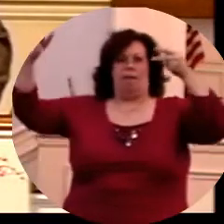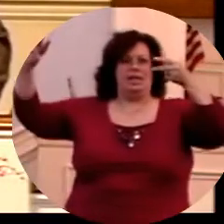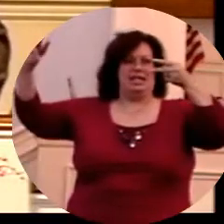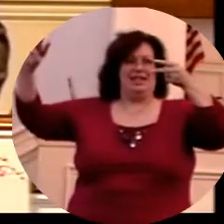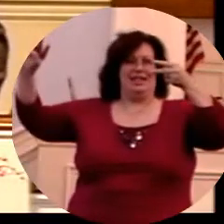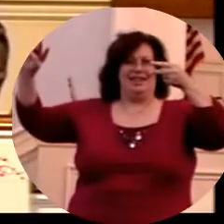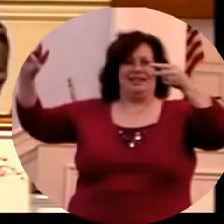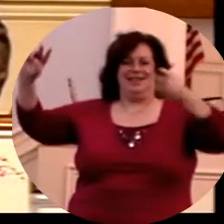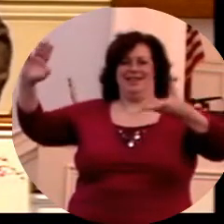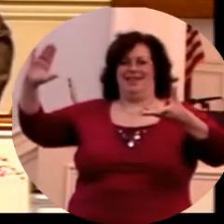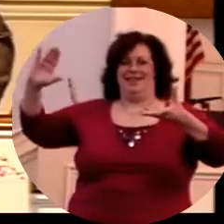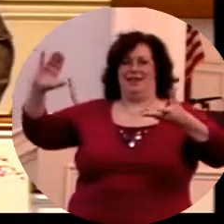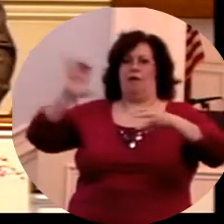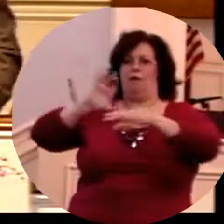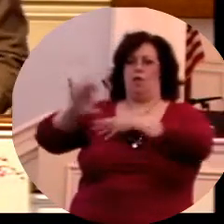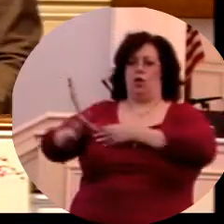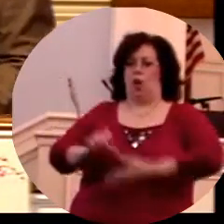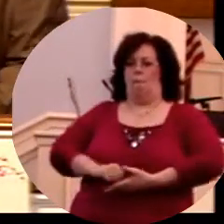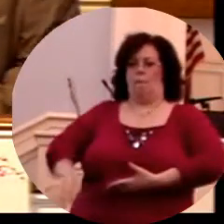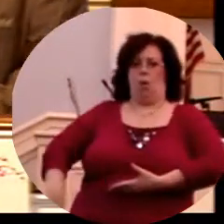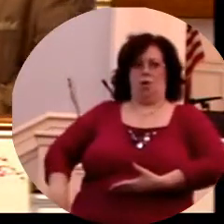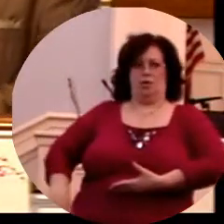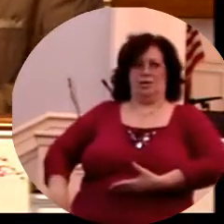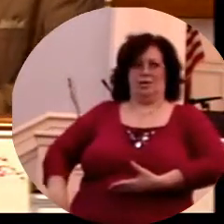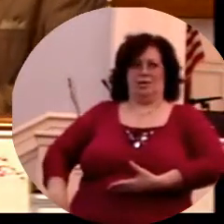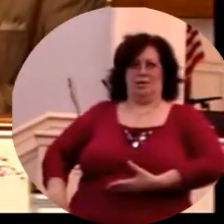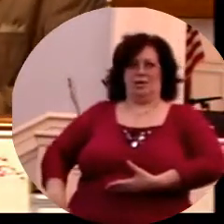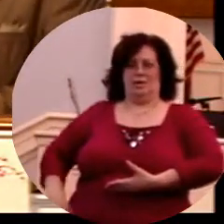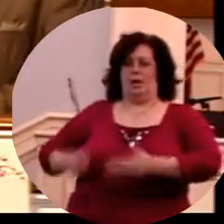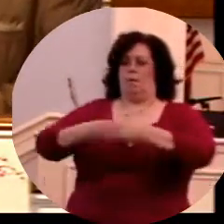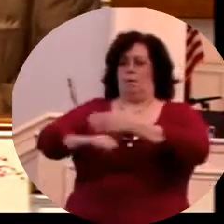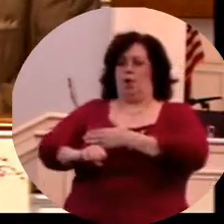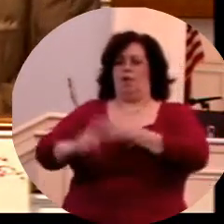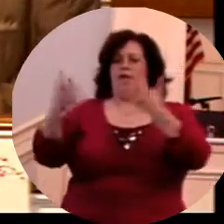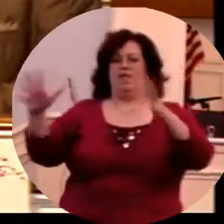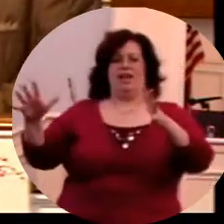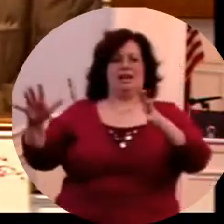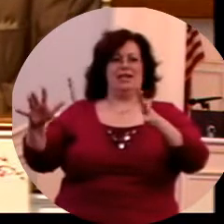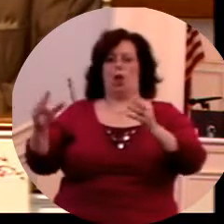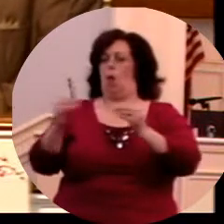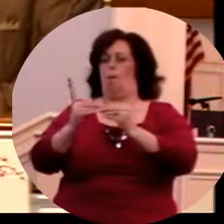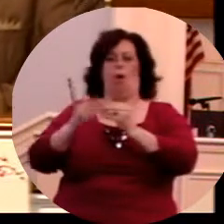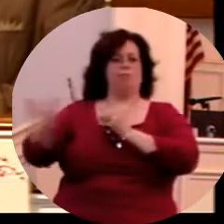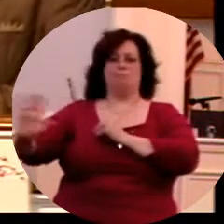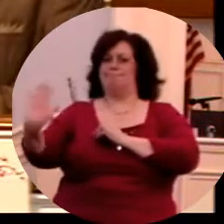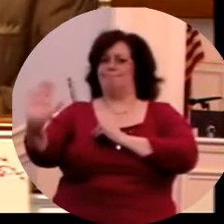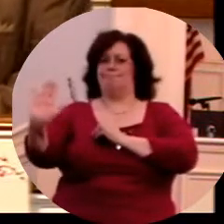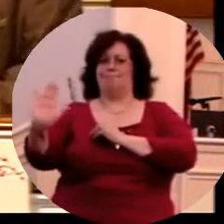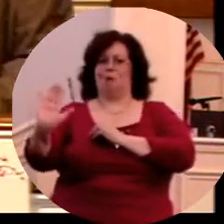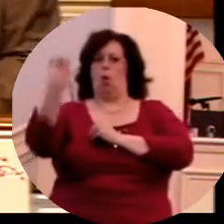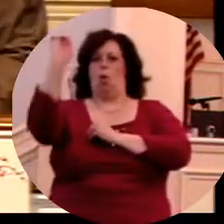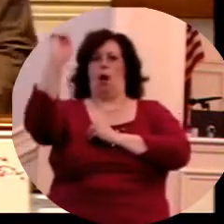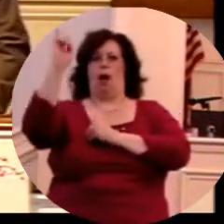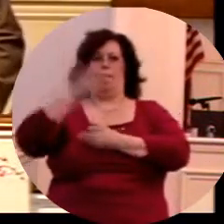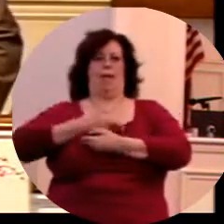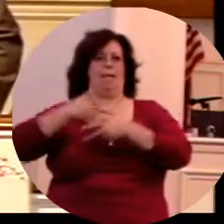the other way around. China has a forced abortion law in China. And you, after one child,